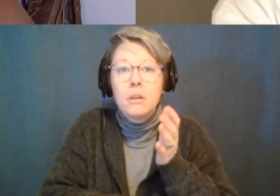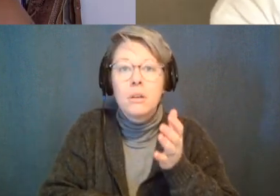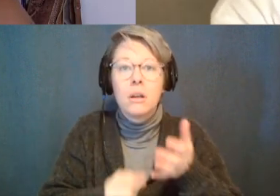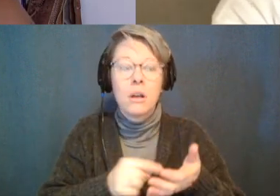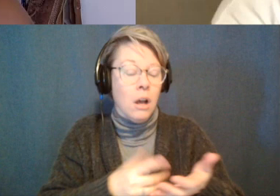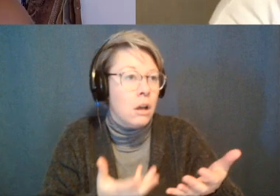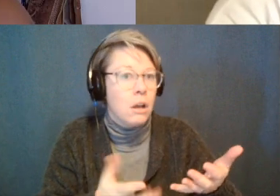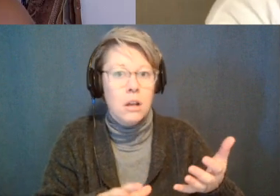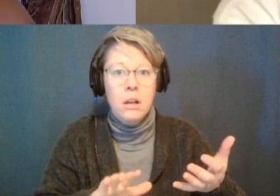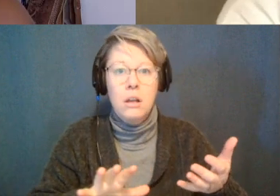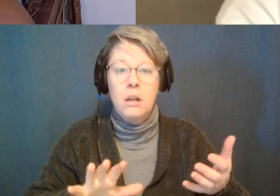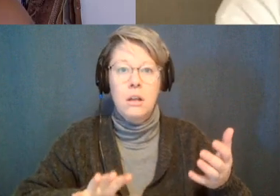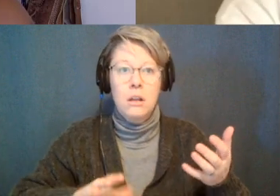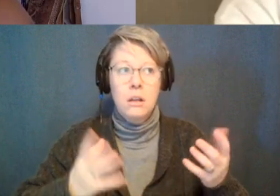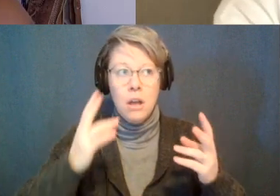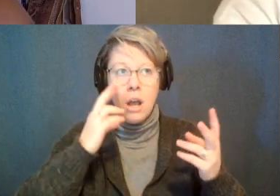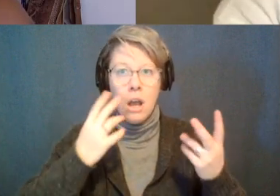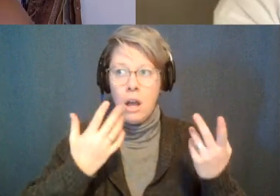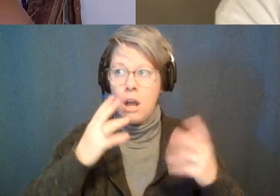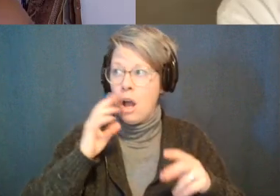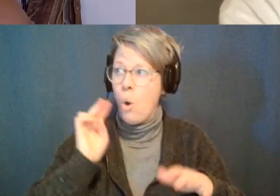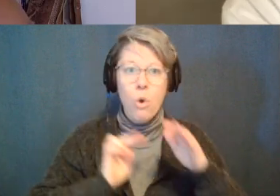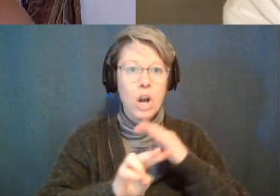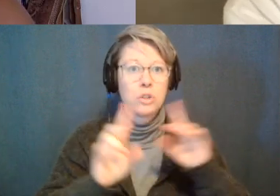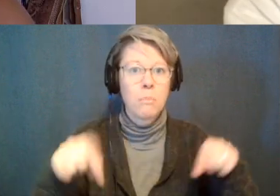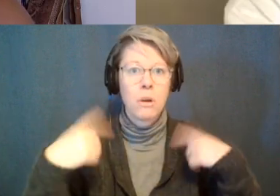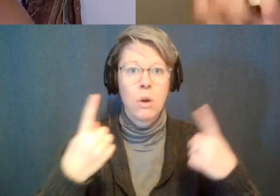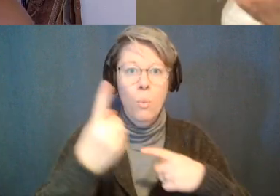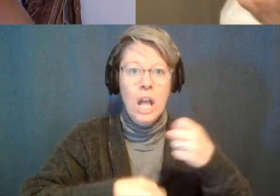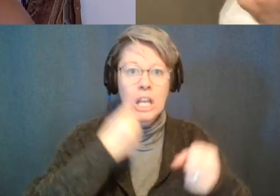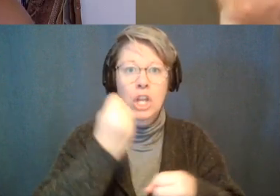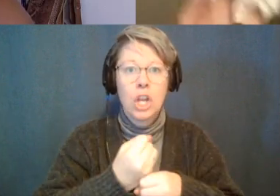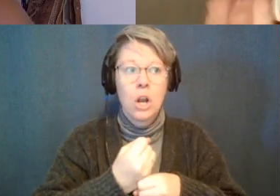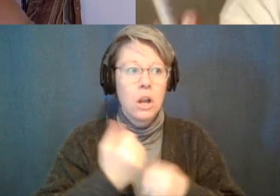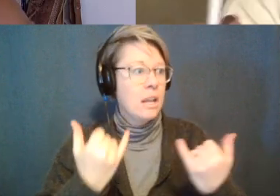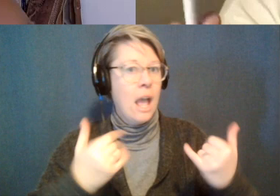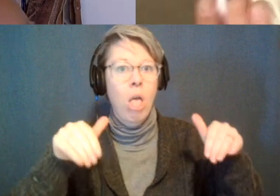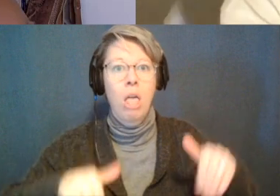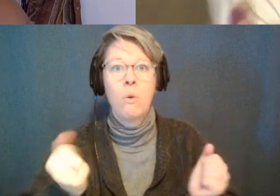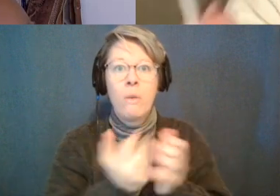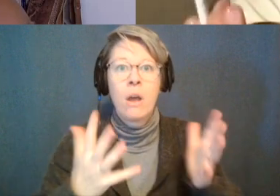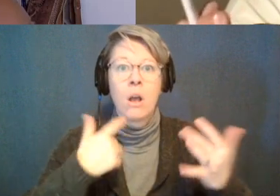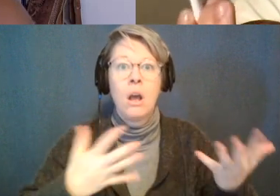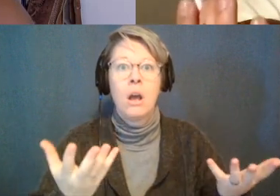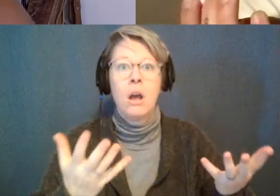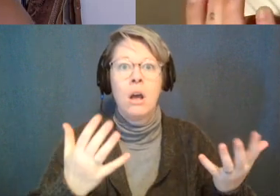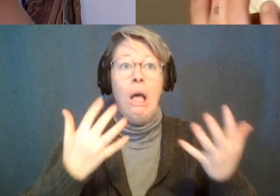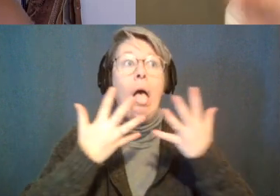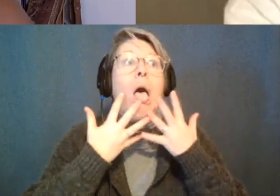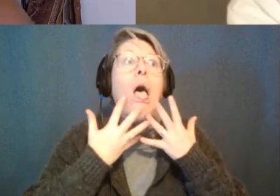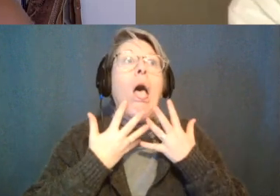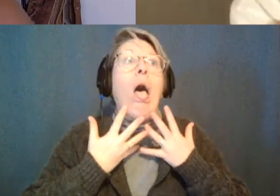well i've been getting horoscopes for the last 12 months there's no horoscope here it's like they went into withdrawal and some people